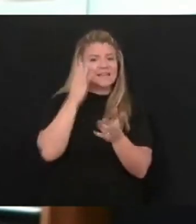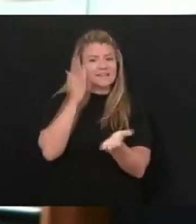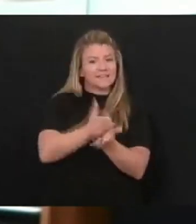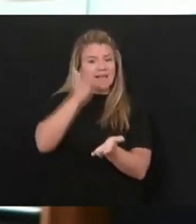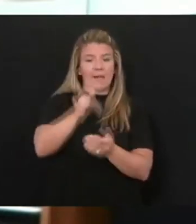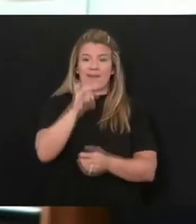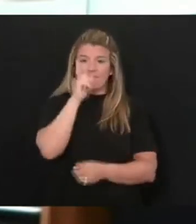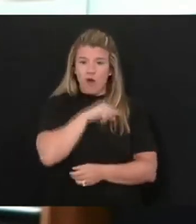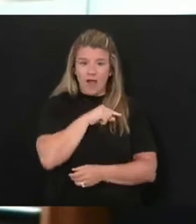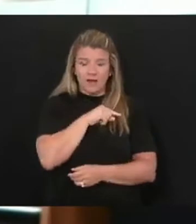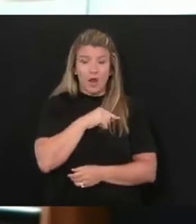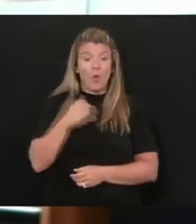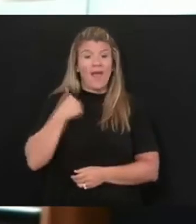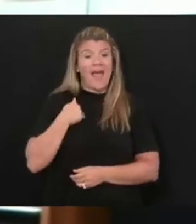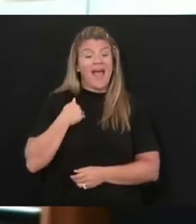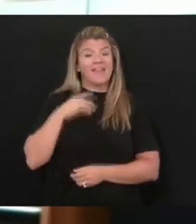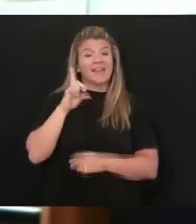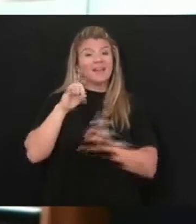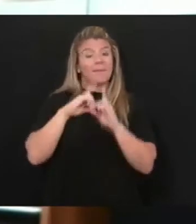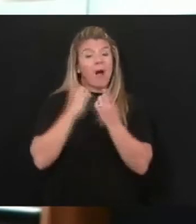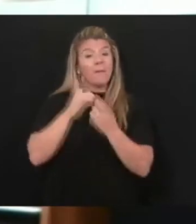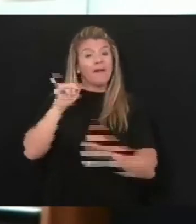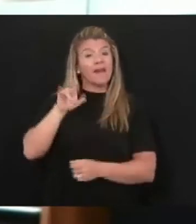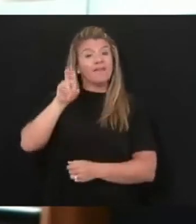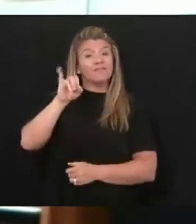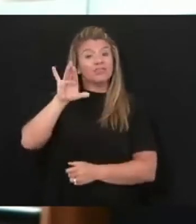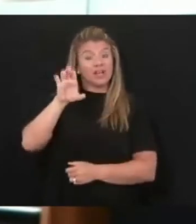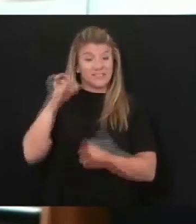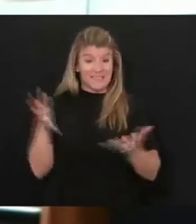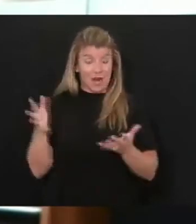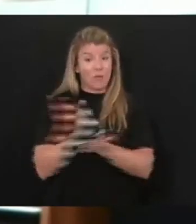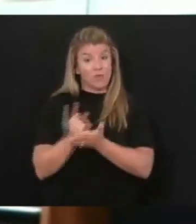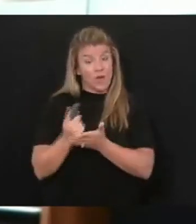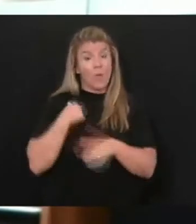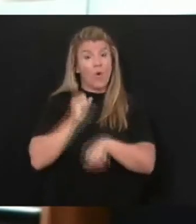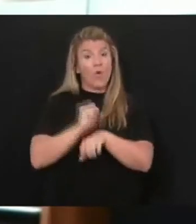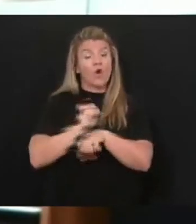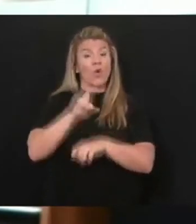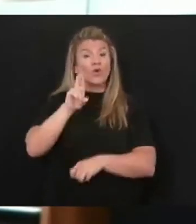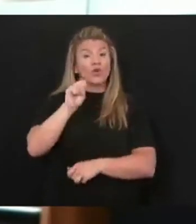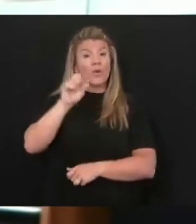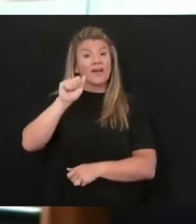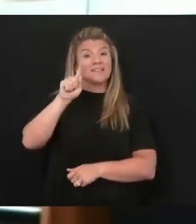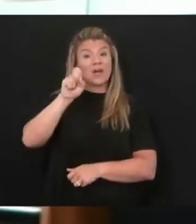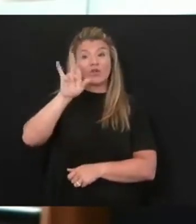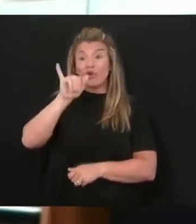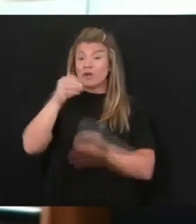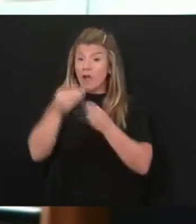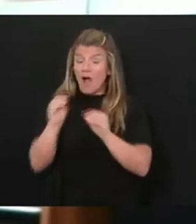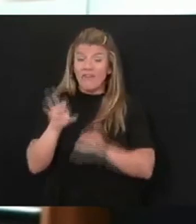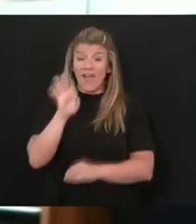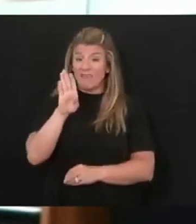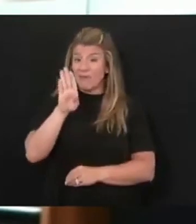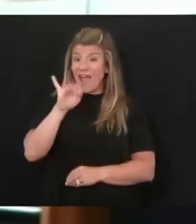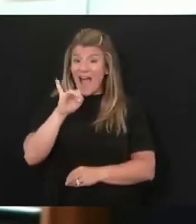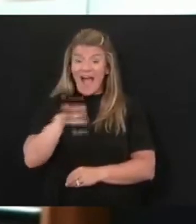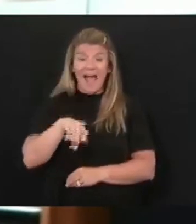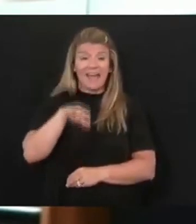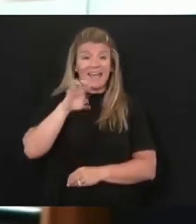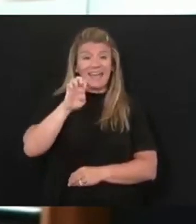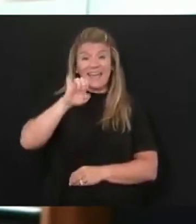We've had the Department of Justice here this week. We're working with the U.S. Attorney's Office, the FBI, USDOL, OIG.